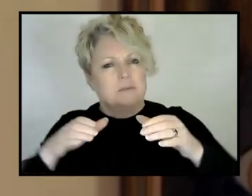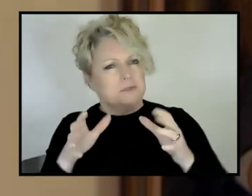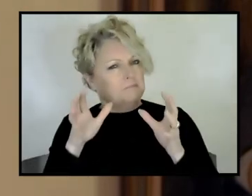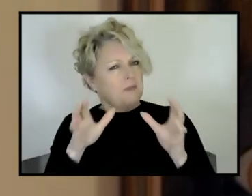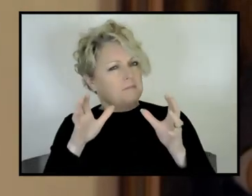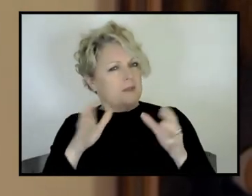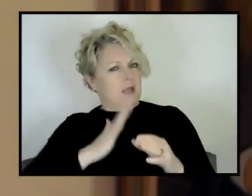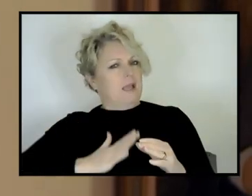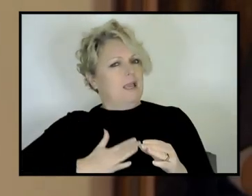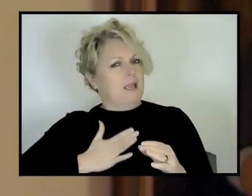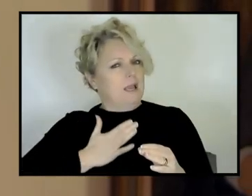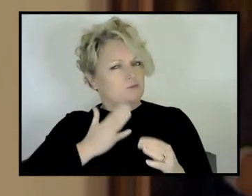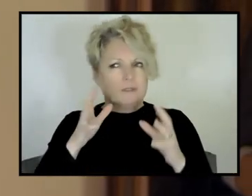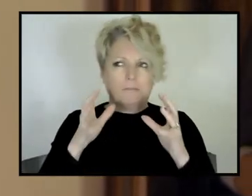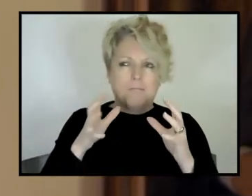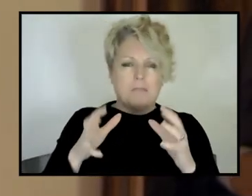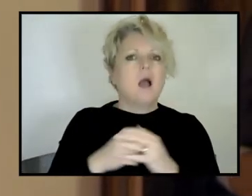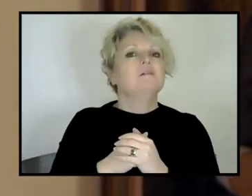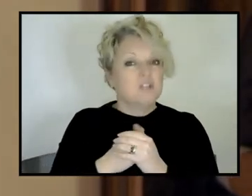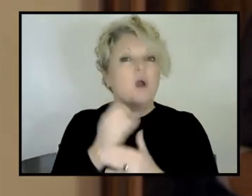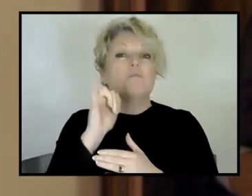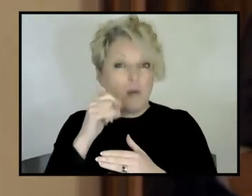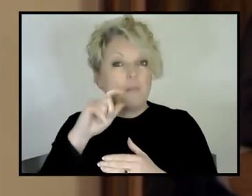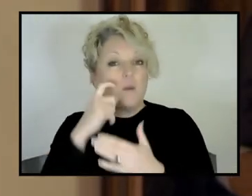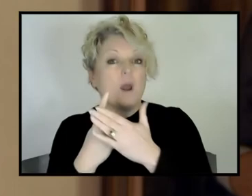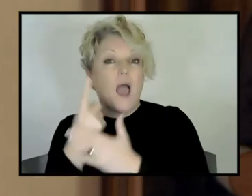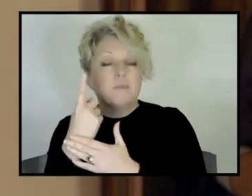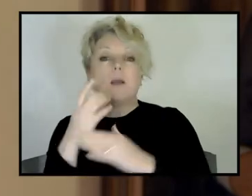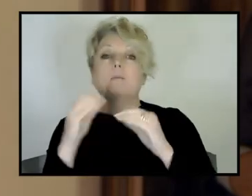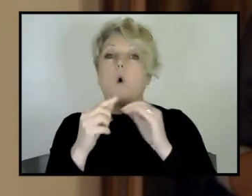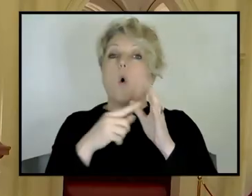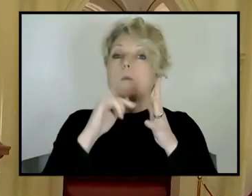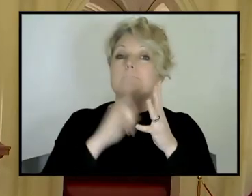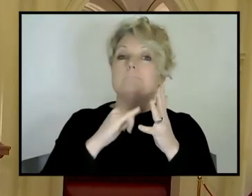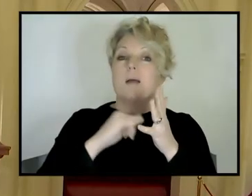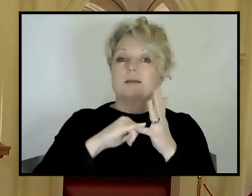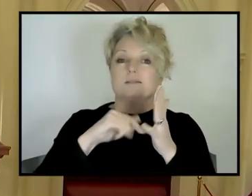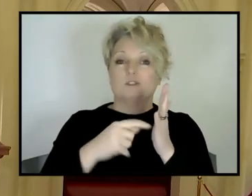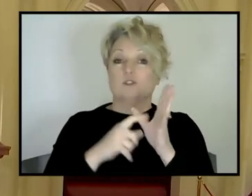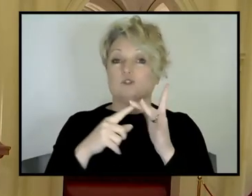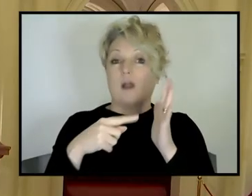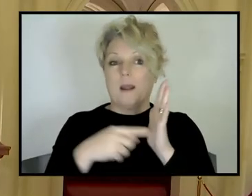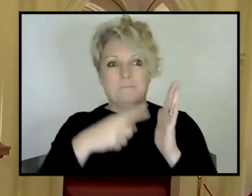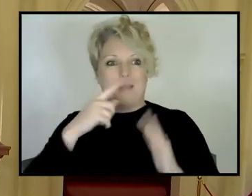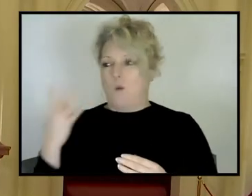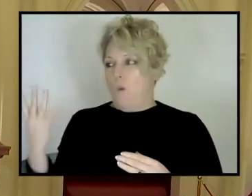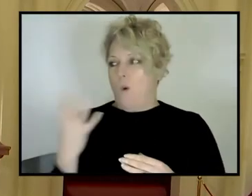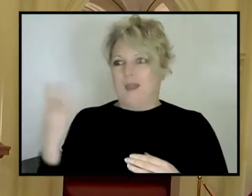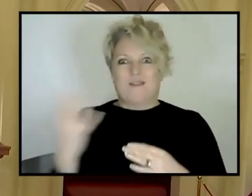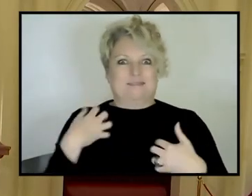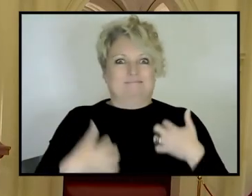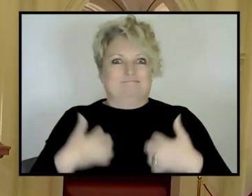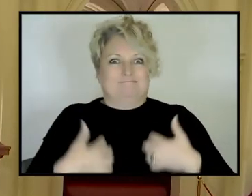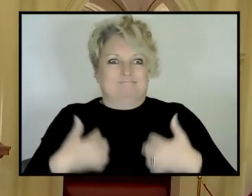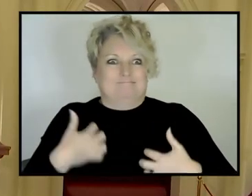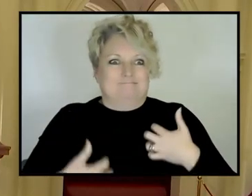to the likelihood that we all get something. We might be able to pass straight and push that. We're all excited by We are very excited. Well, we're, we're,